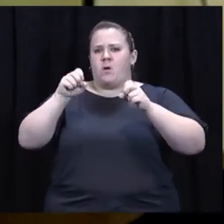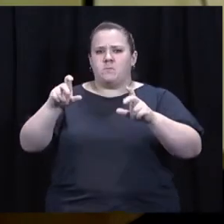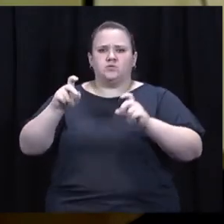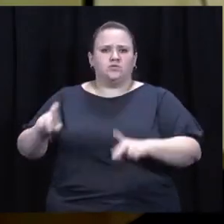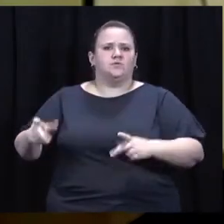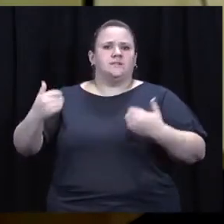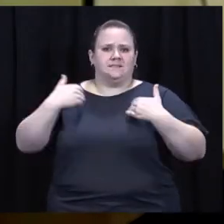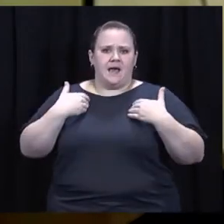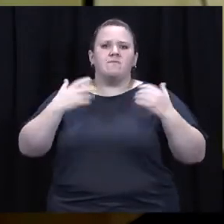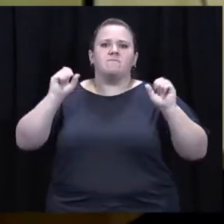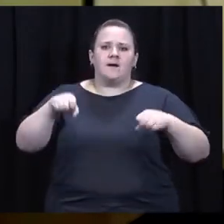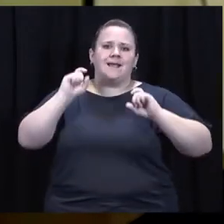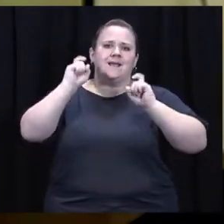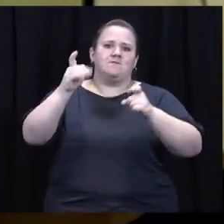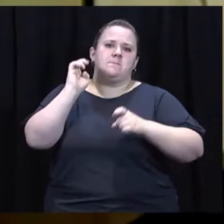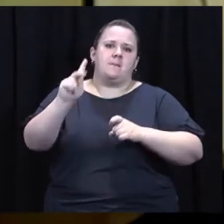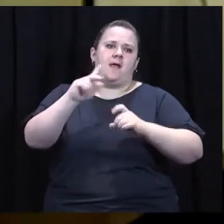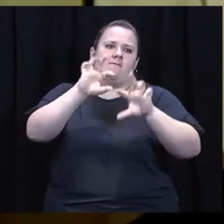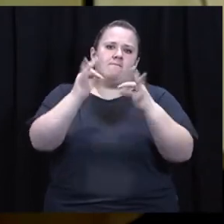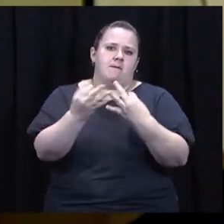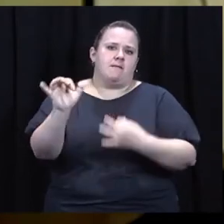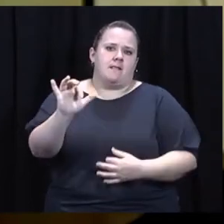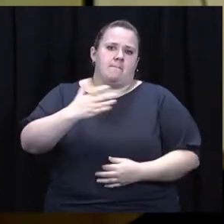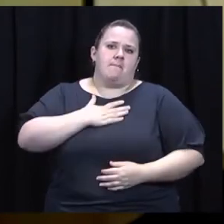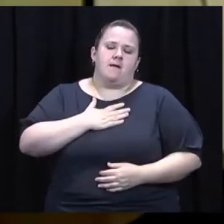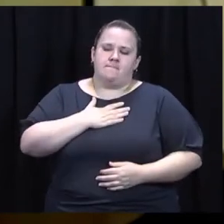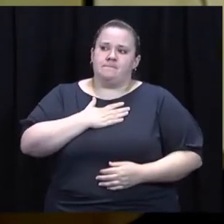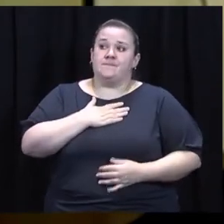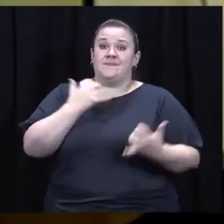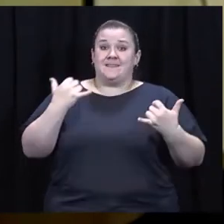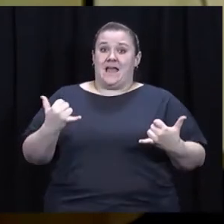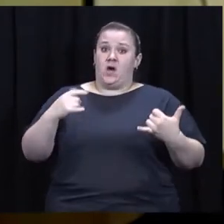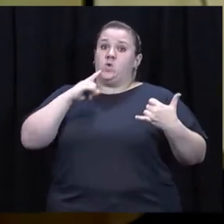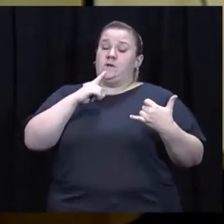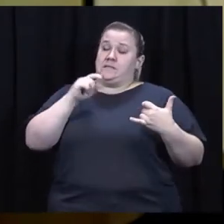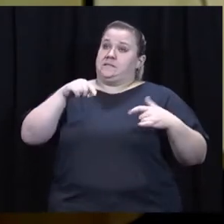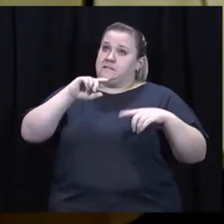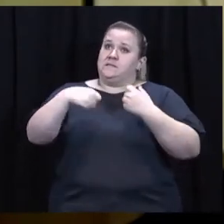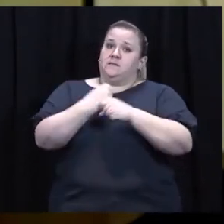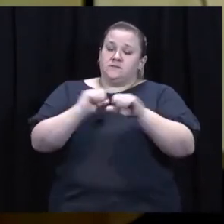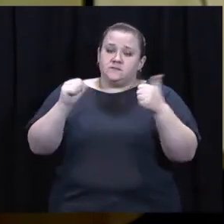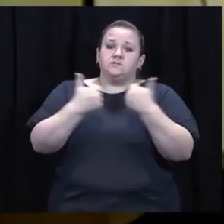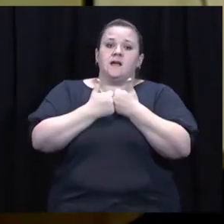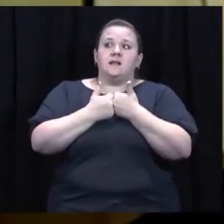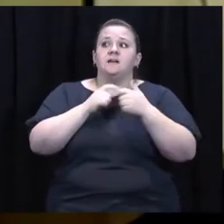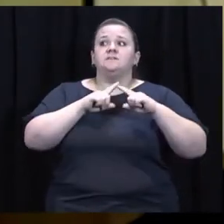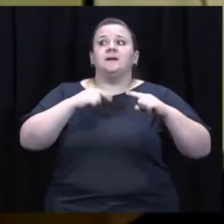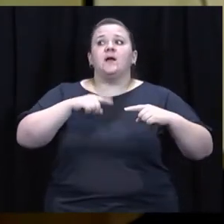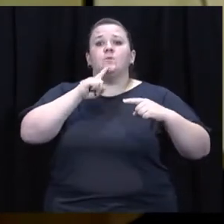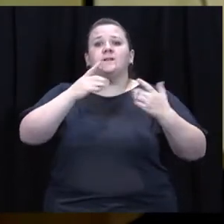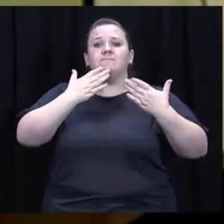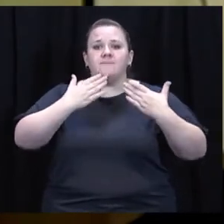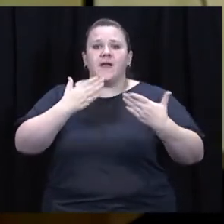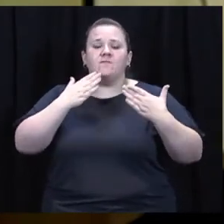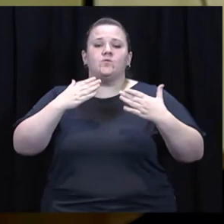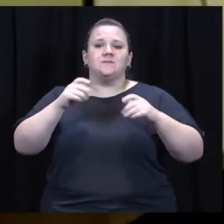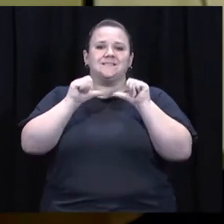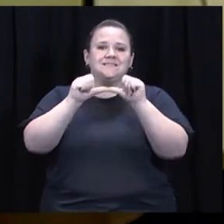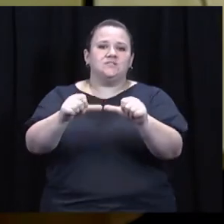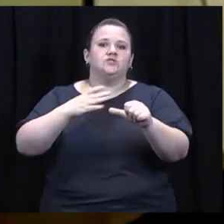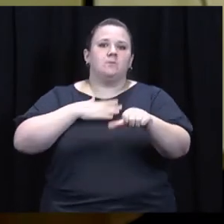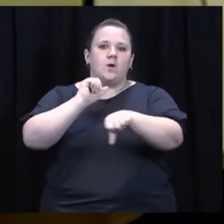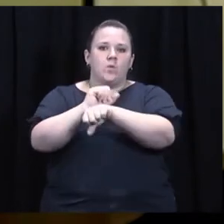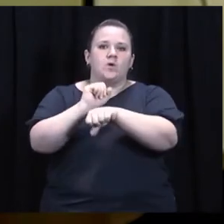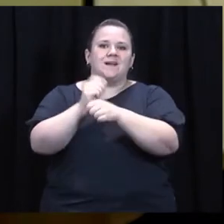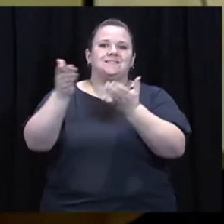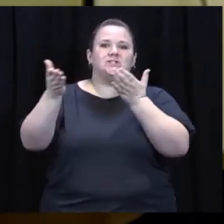blessed with many opportunities to give back to families just like mine. Now more than ever during such a challenging year, I am grateful to